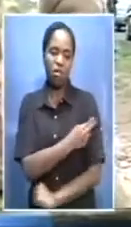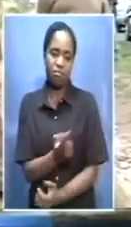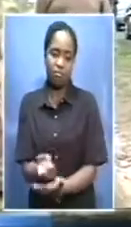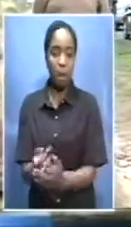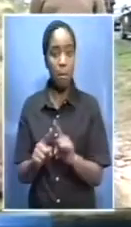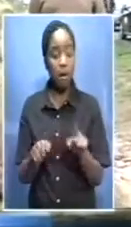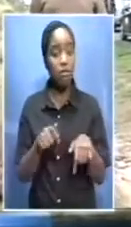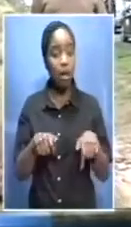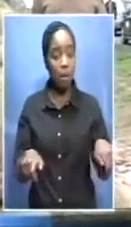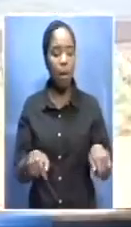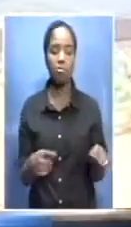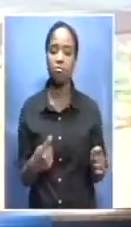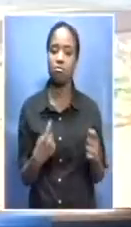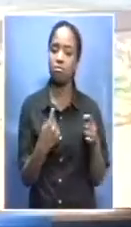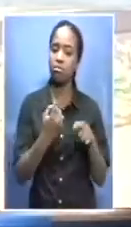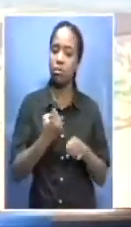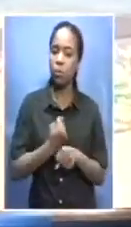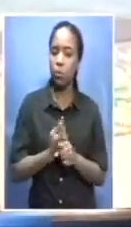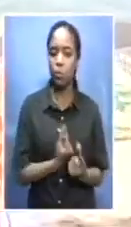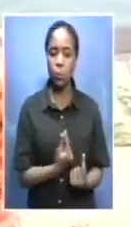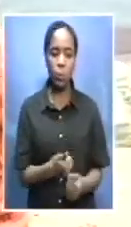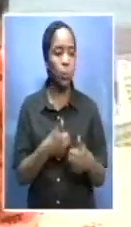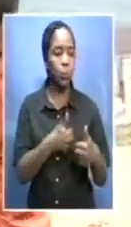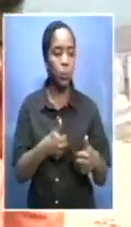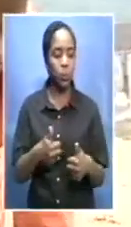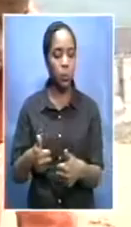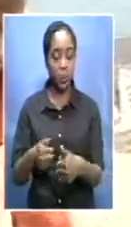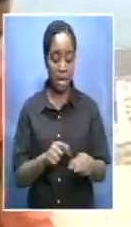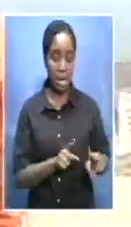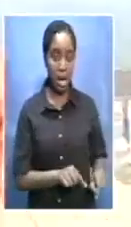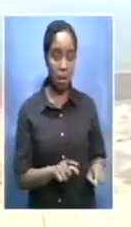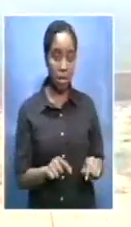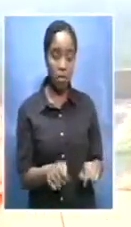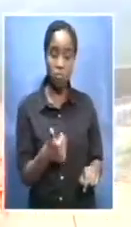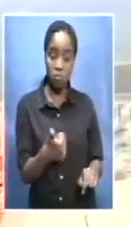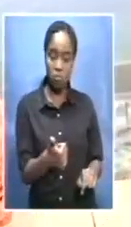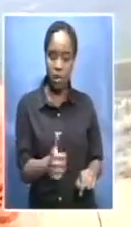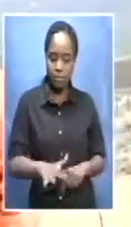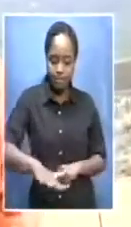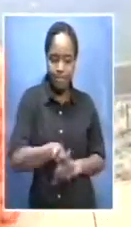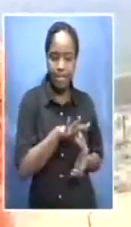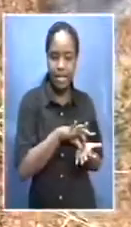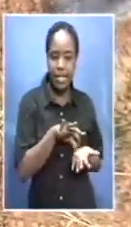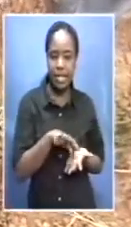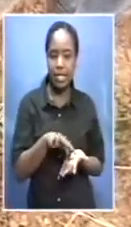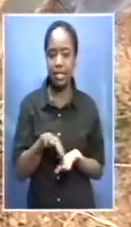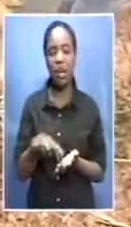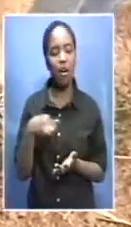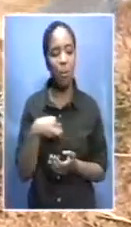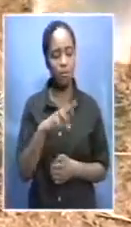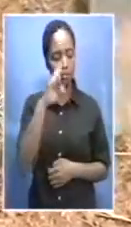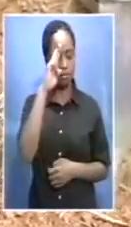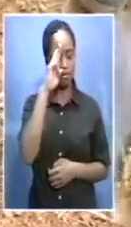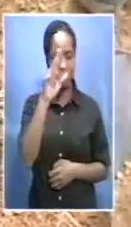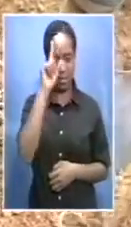name inmates and officials at a correctional facility in Cape Town today green the environment in honor of Madiba who turns